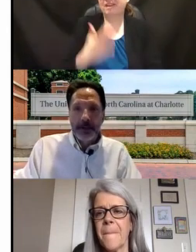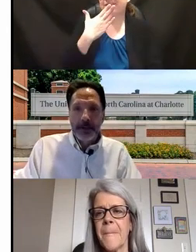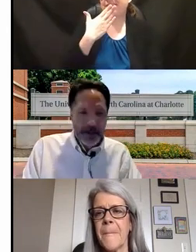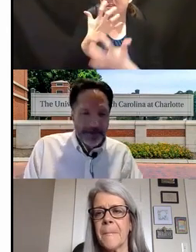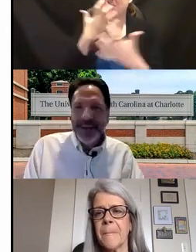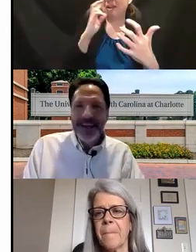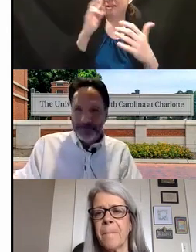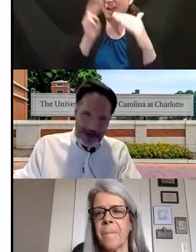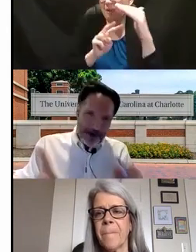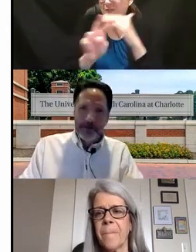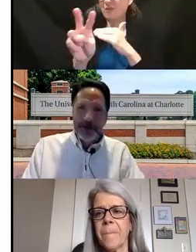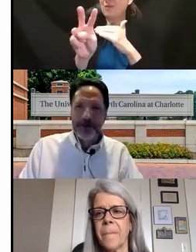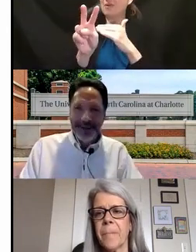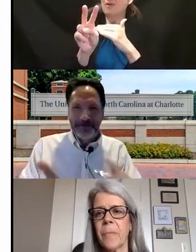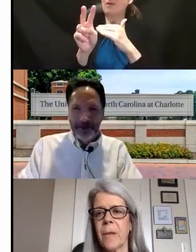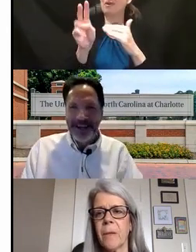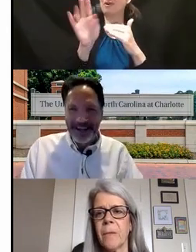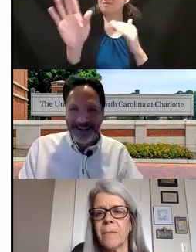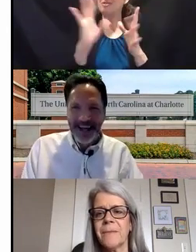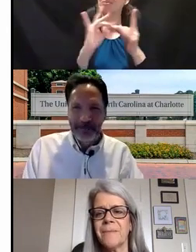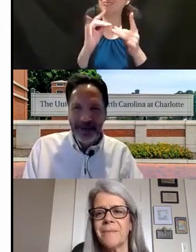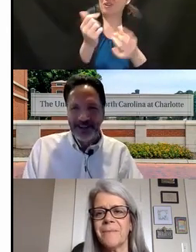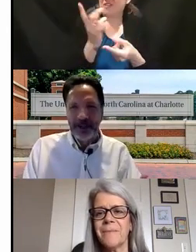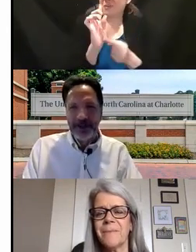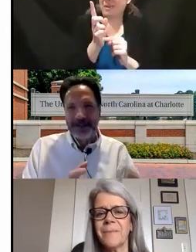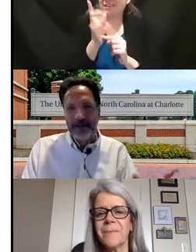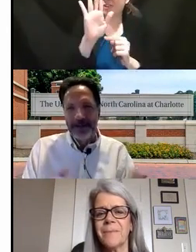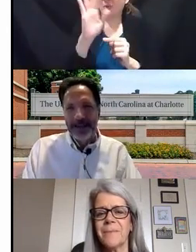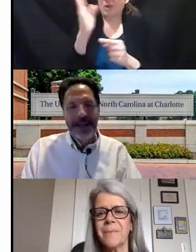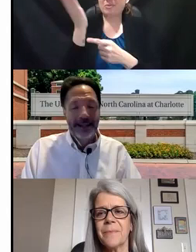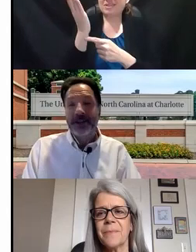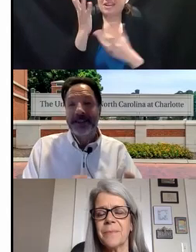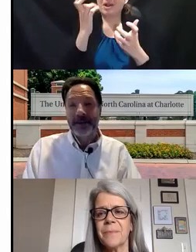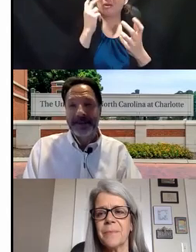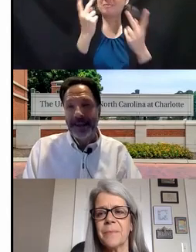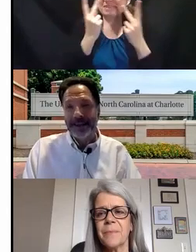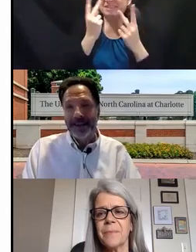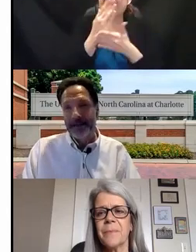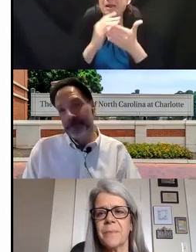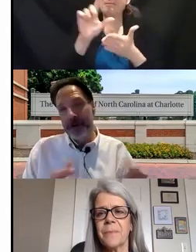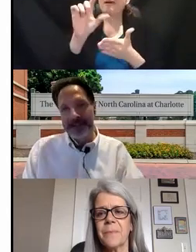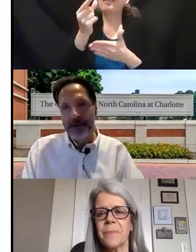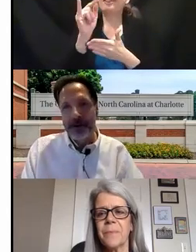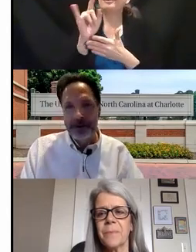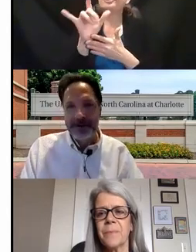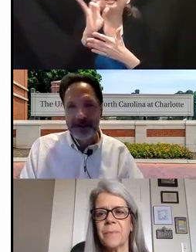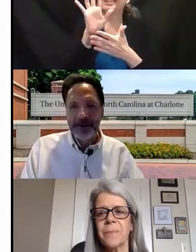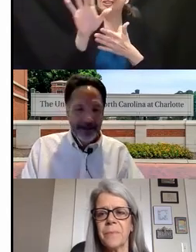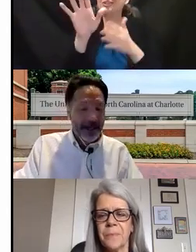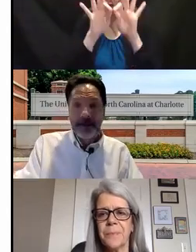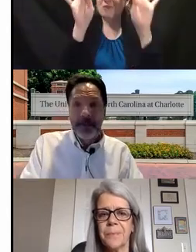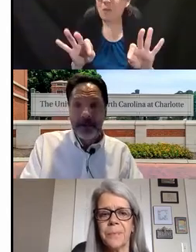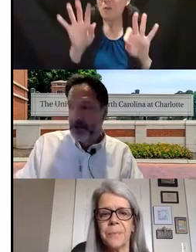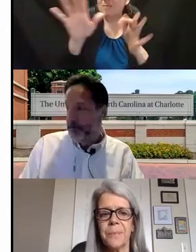look forward to hearing from you in a few minutes and actually look at some of the logistics and the forms that you all use.